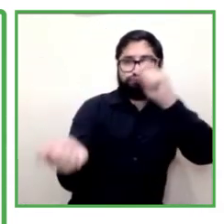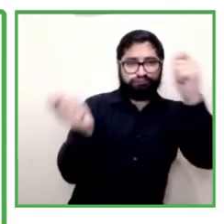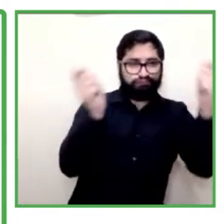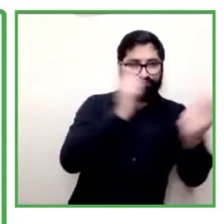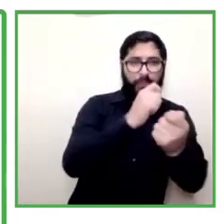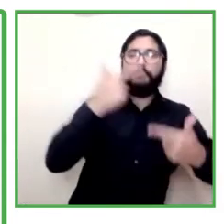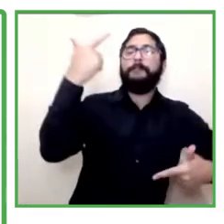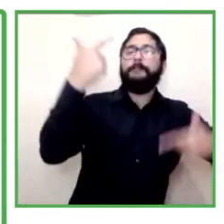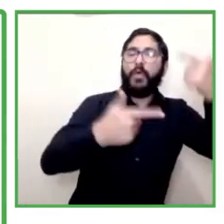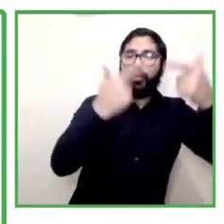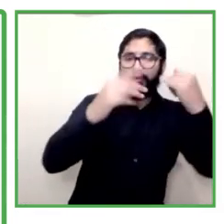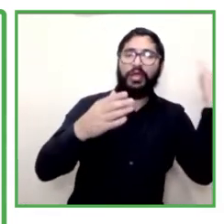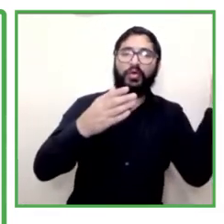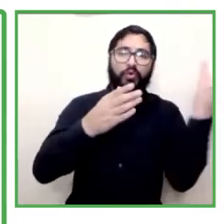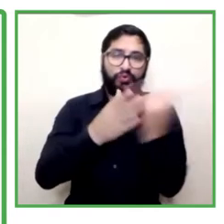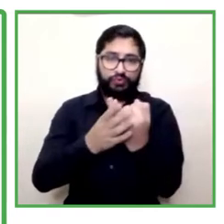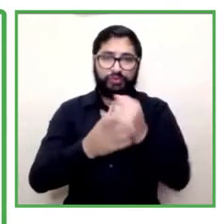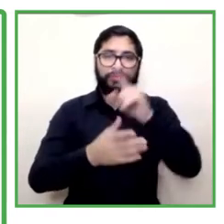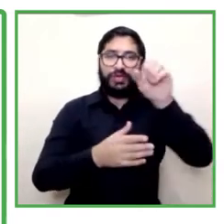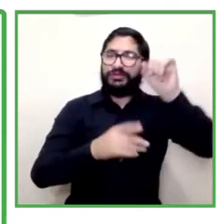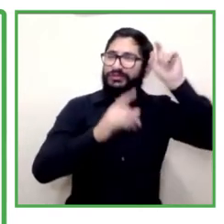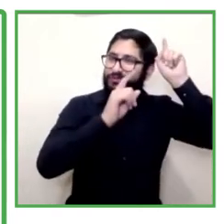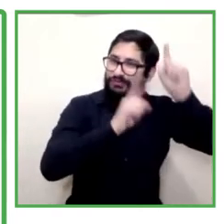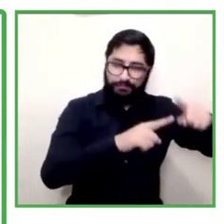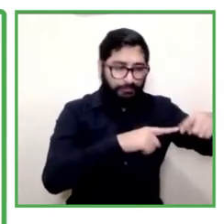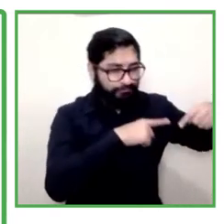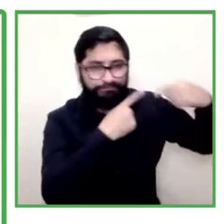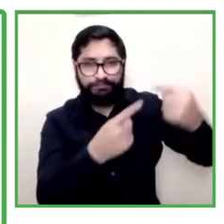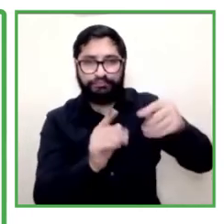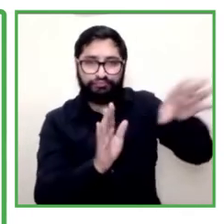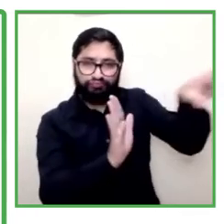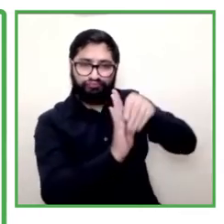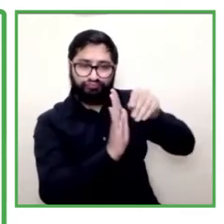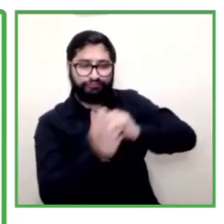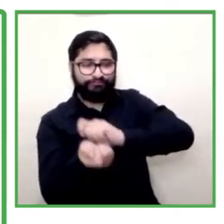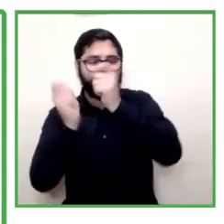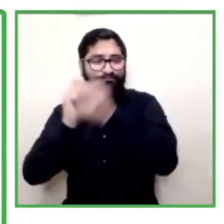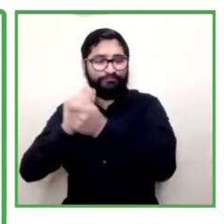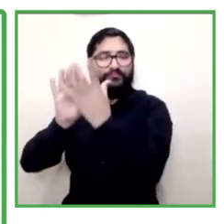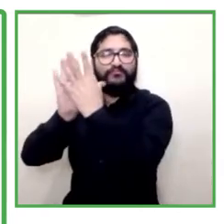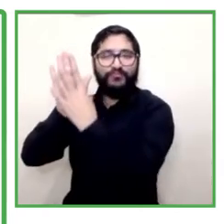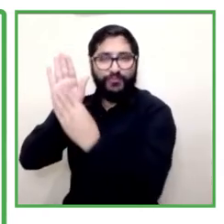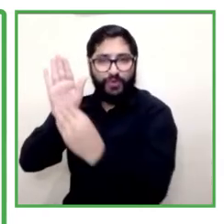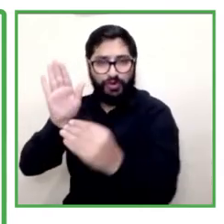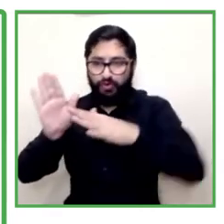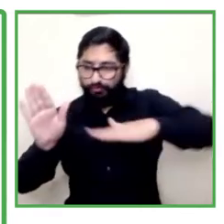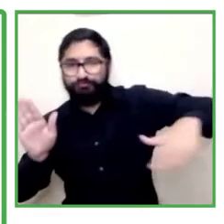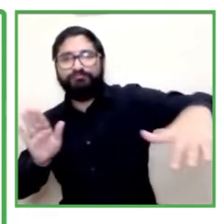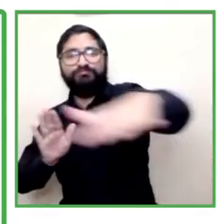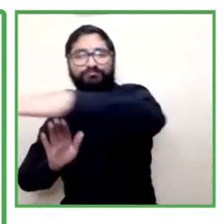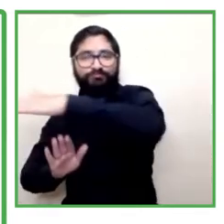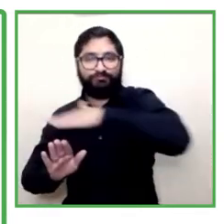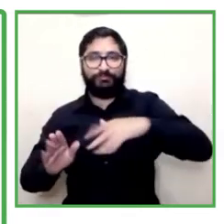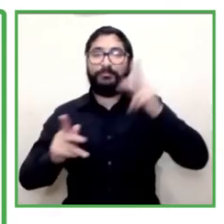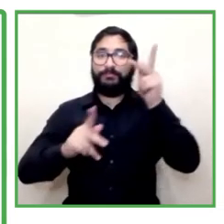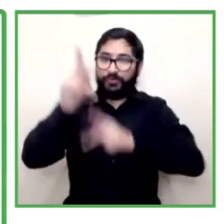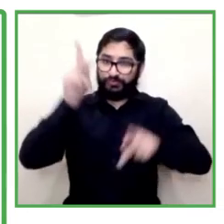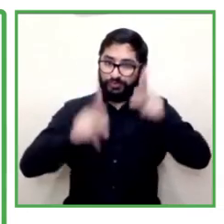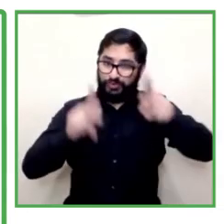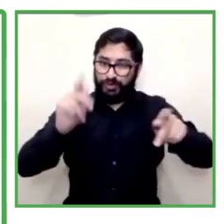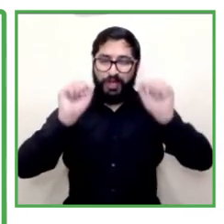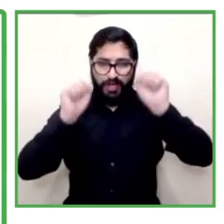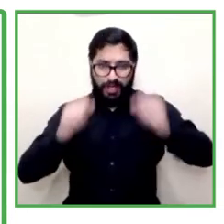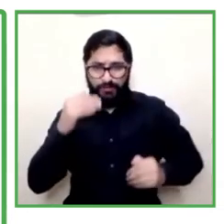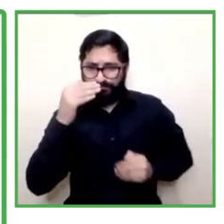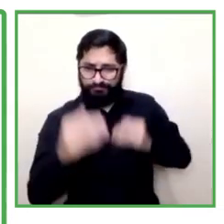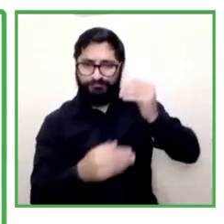has been a constant reference for support to the sector we've had incidents